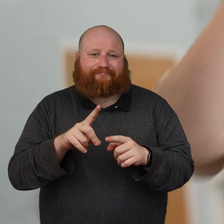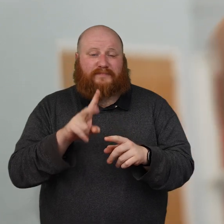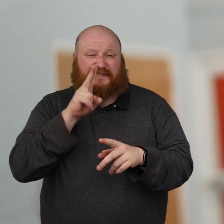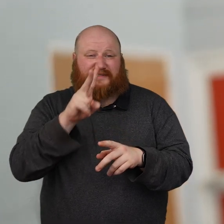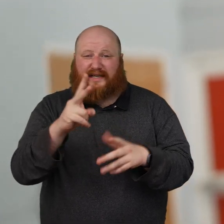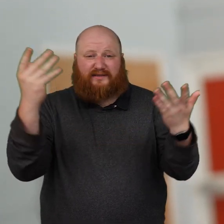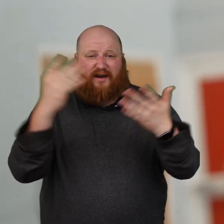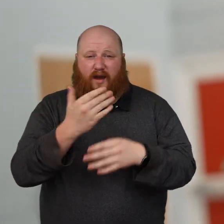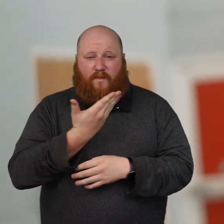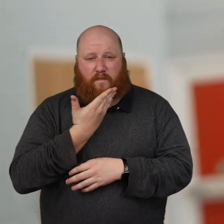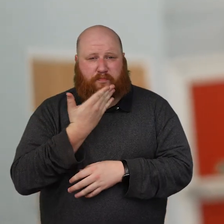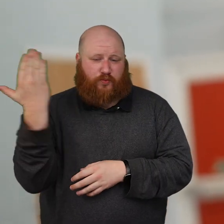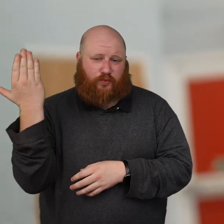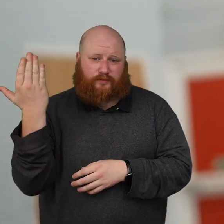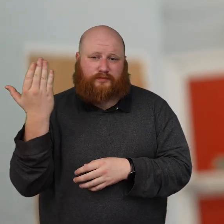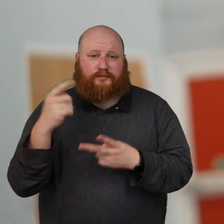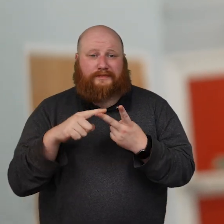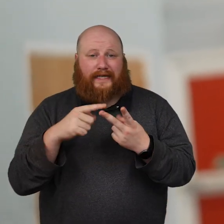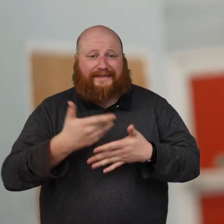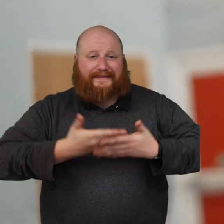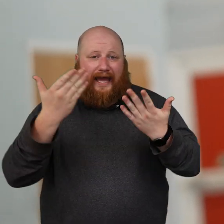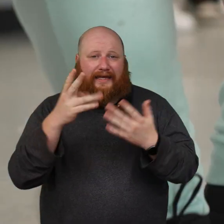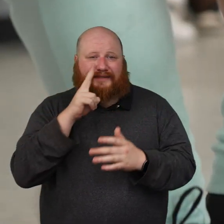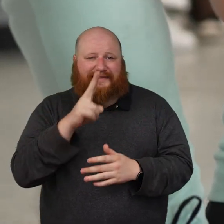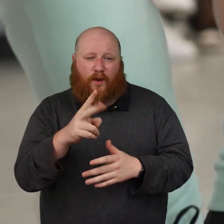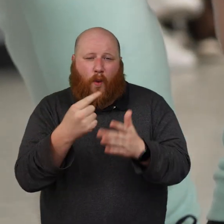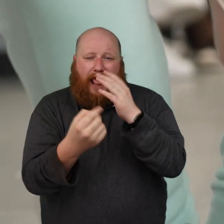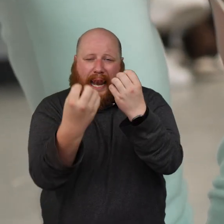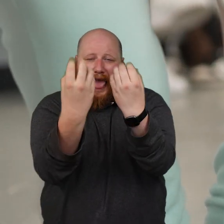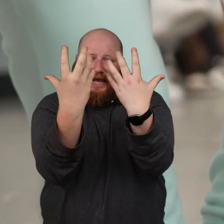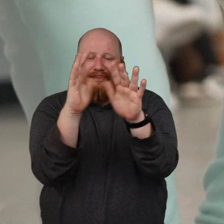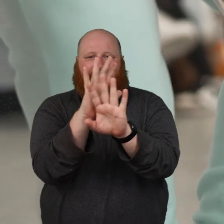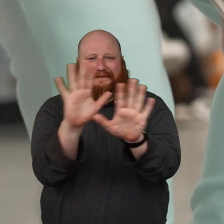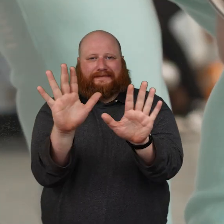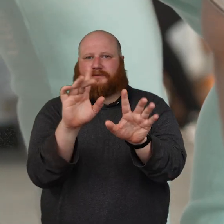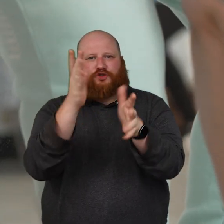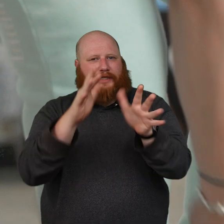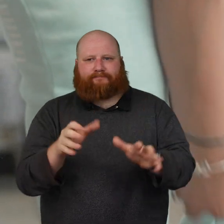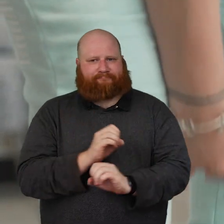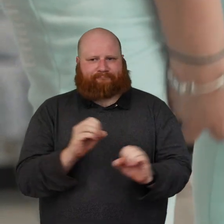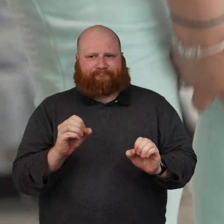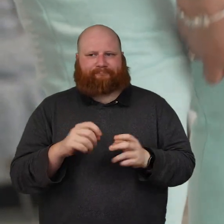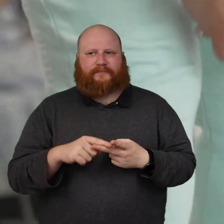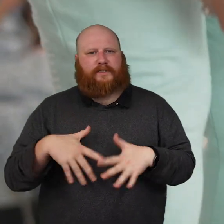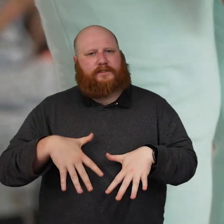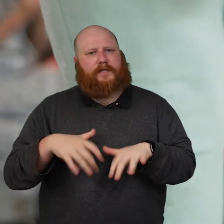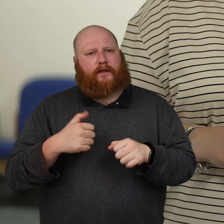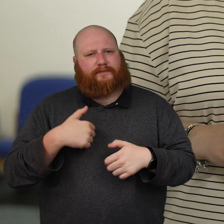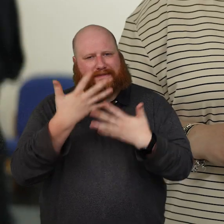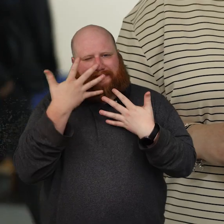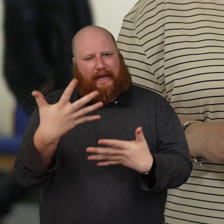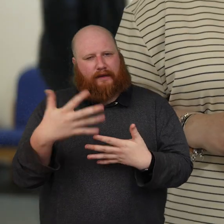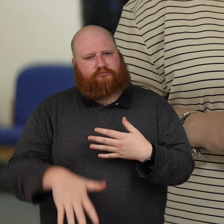So my condition started affecting me from the age of 10 and it gradually got weaker. I started struggling to see the ball when I was playing and